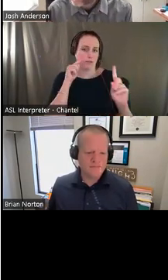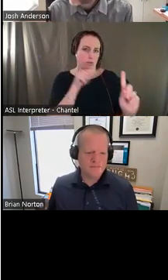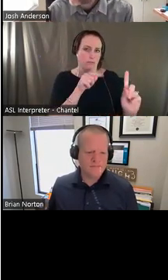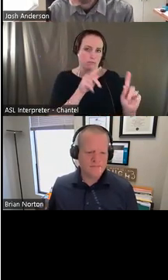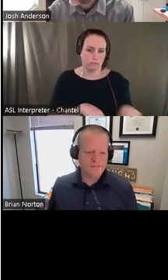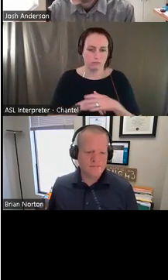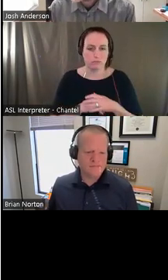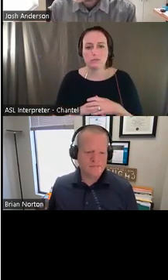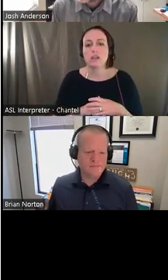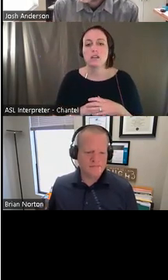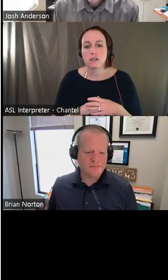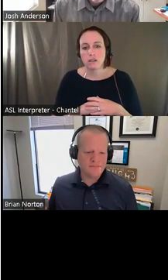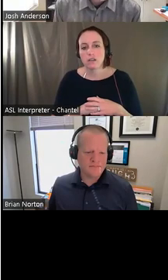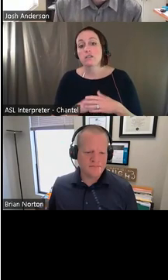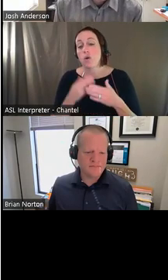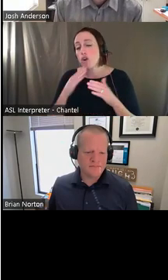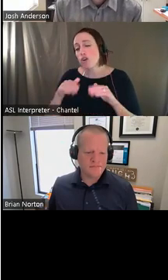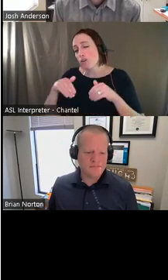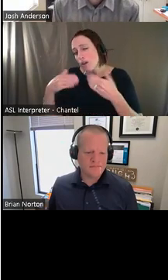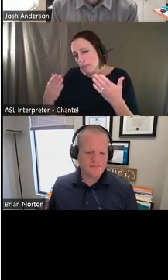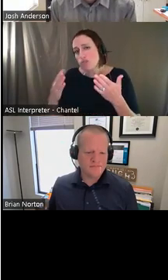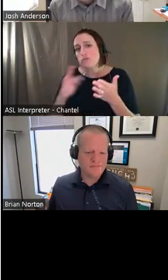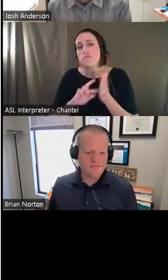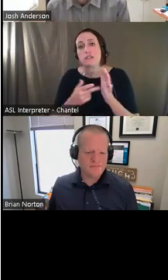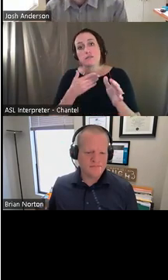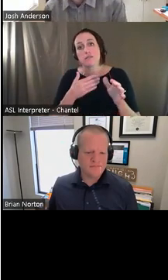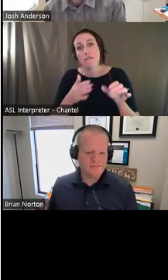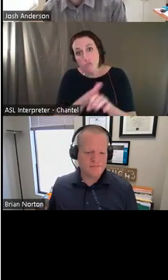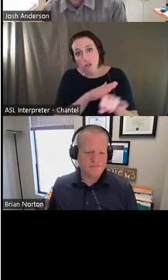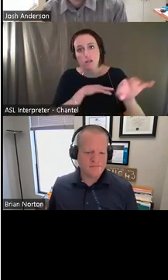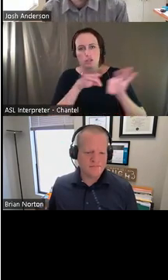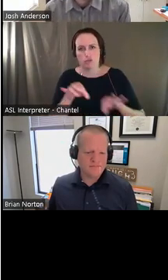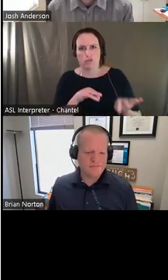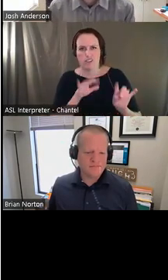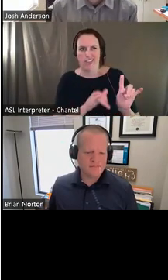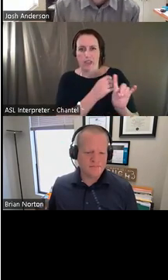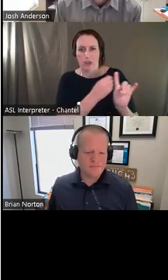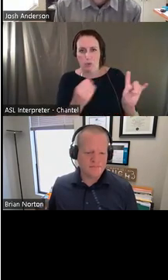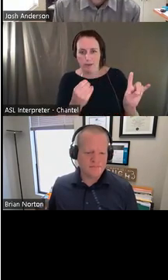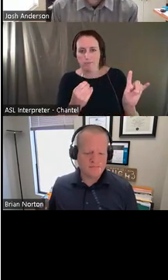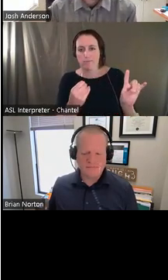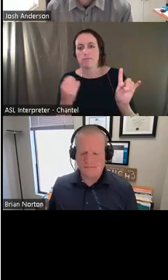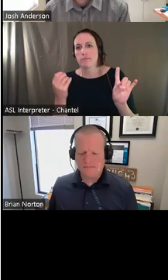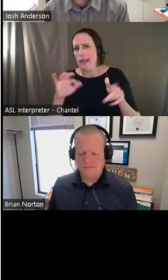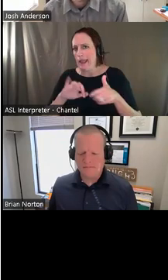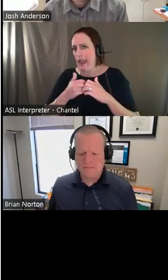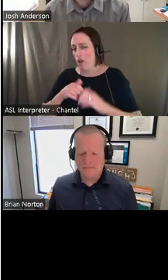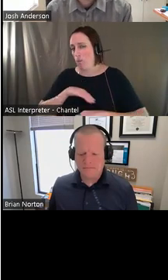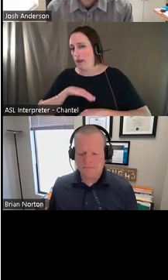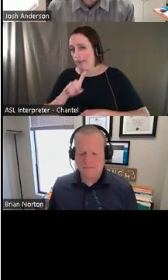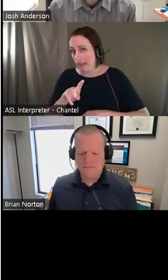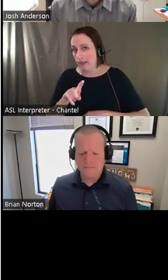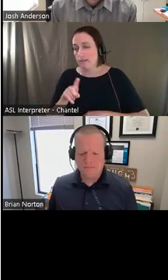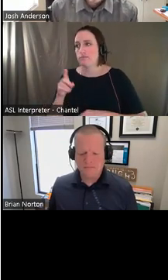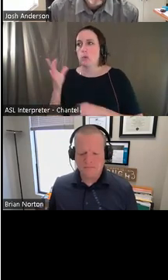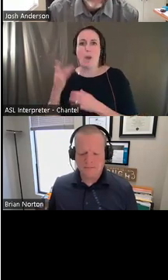kind of just back to a full description of it and then justification. How is it going to meet the need? Why is it important to be here?